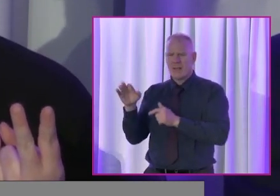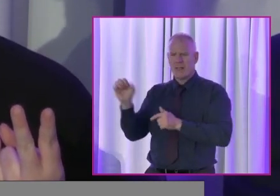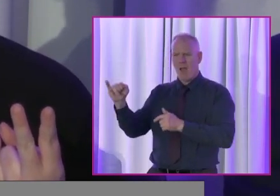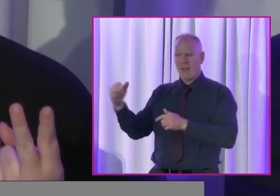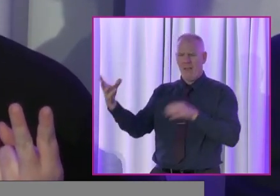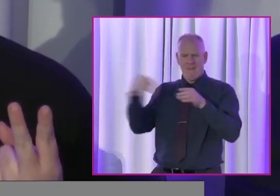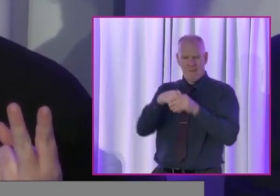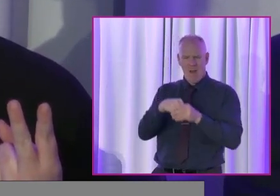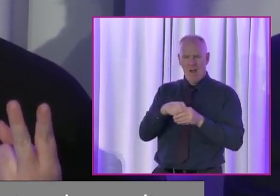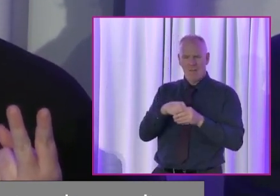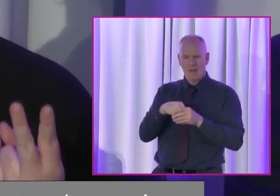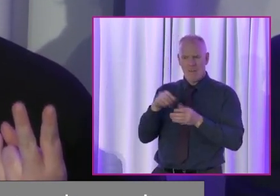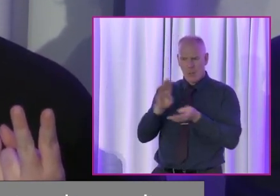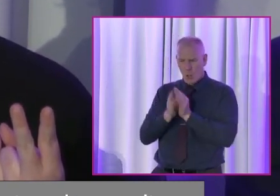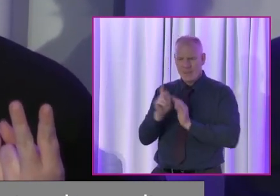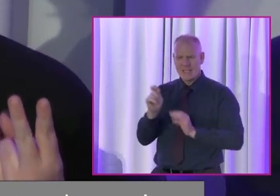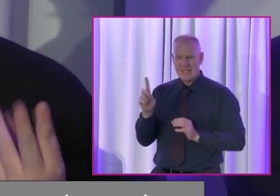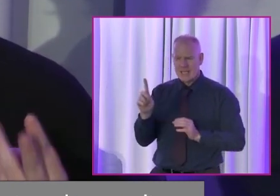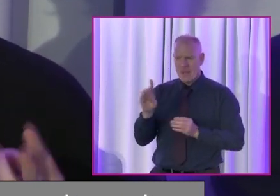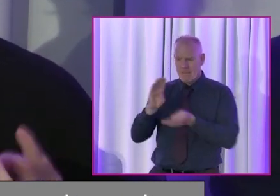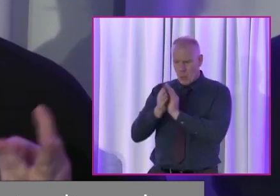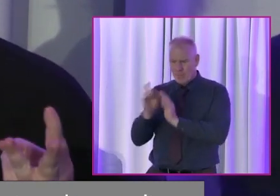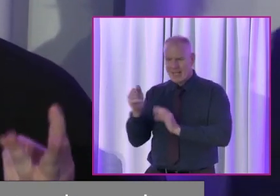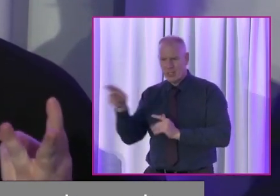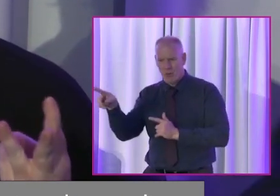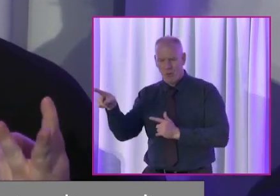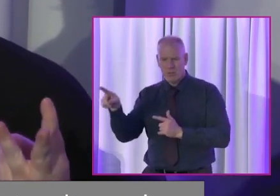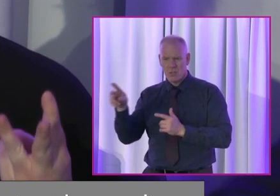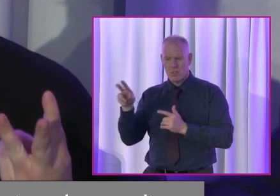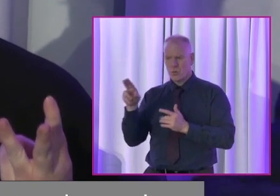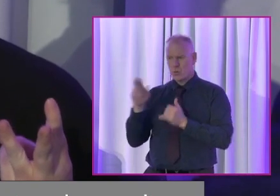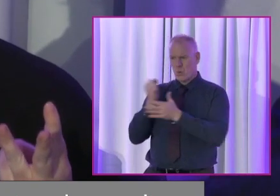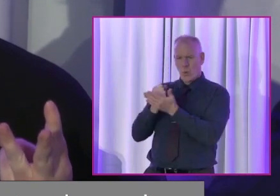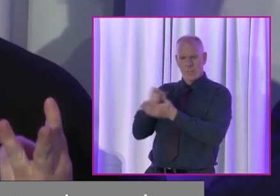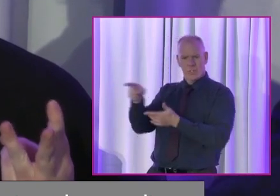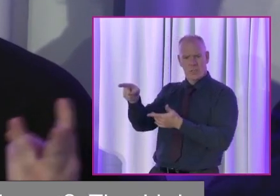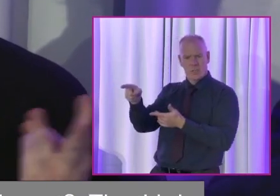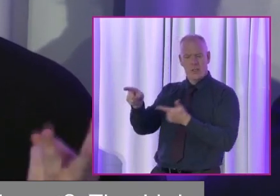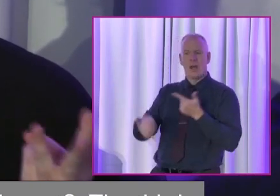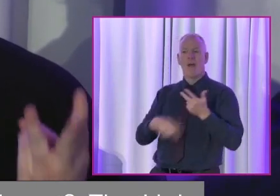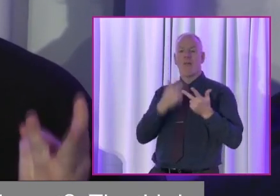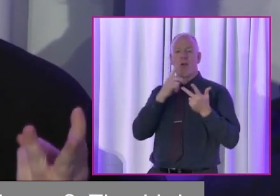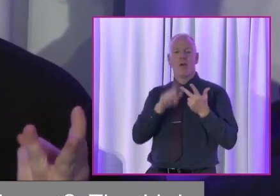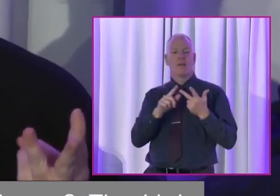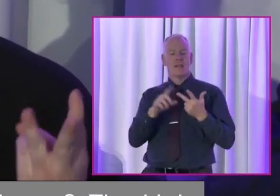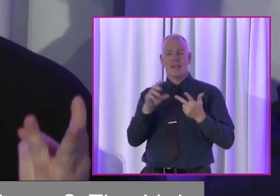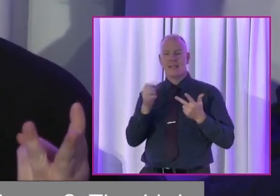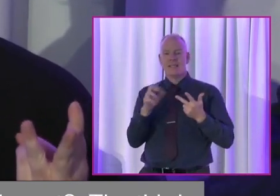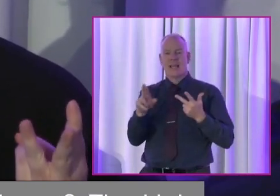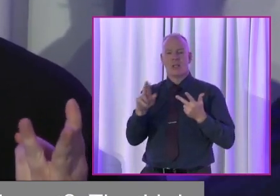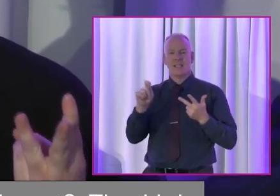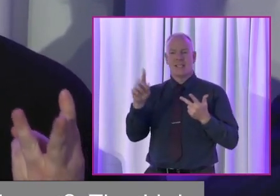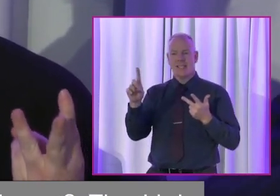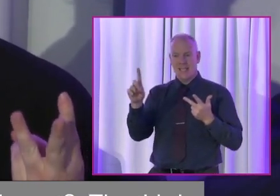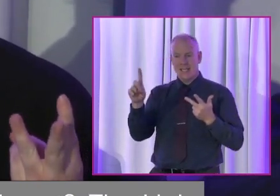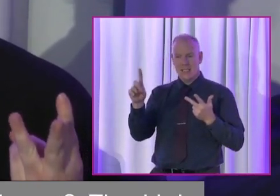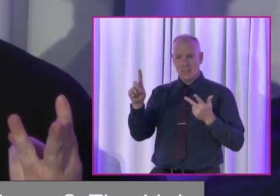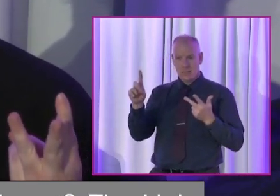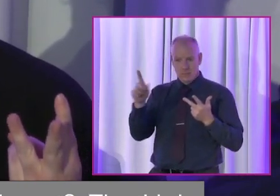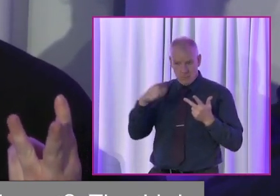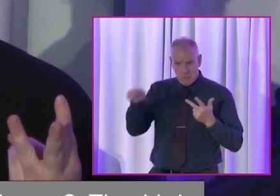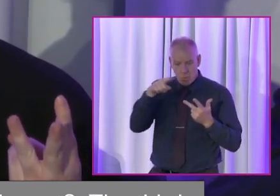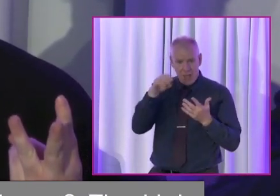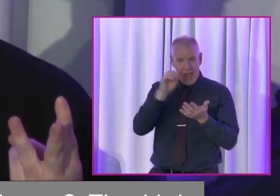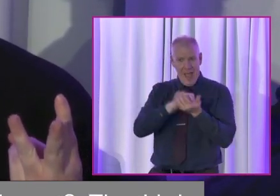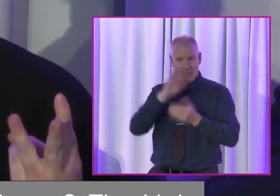it to be TDs and senators? Why not? And the third thing I would ask is for the senators and the TDs out there and counsellors, do you really